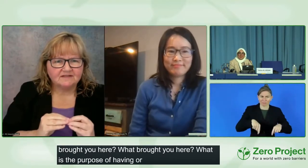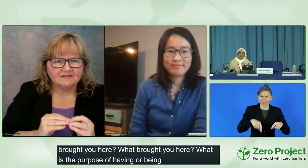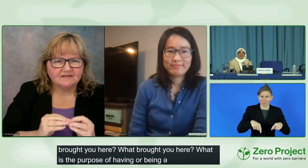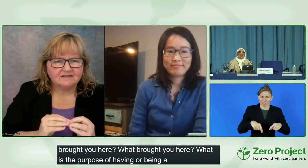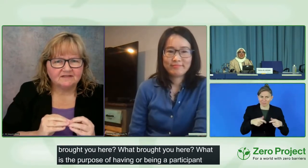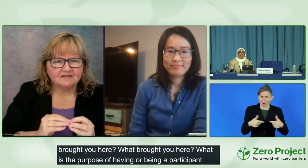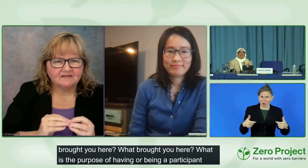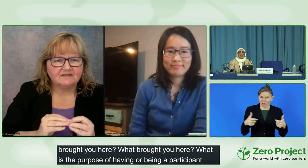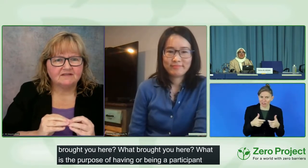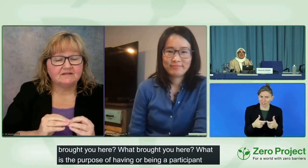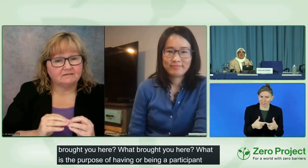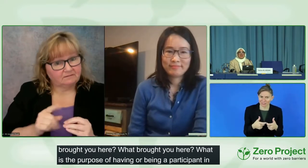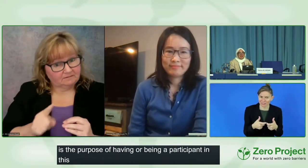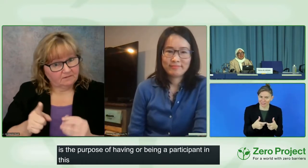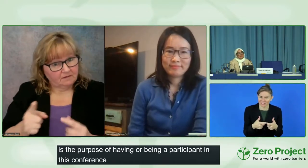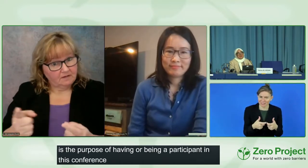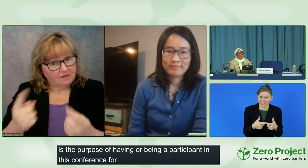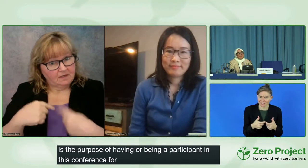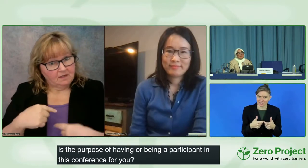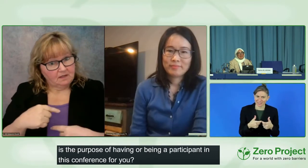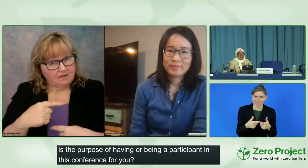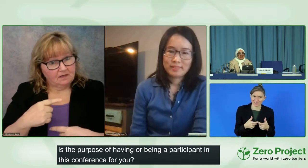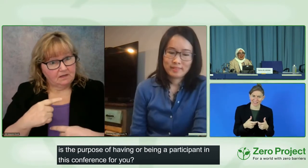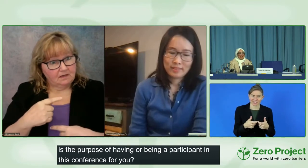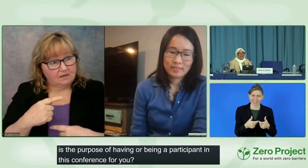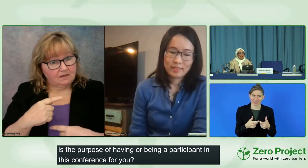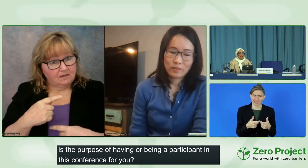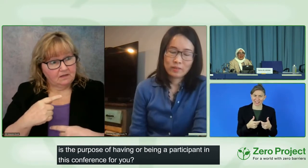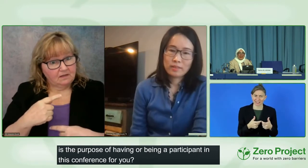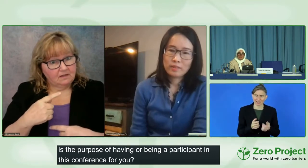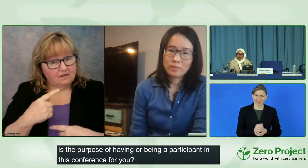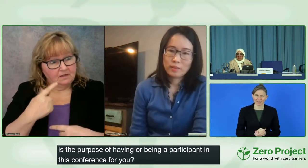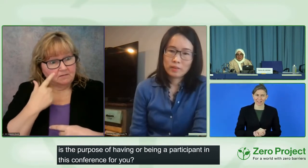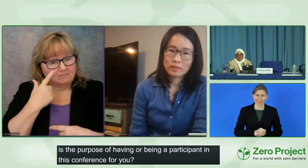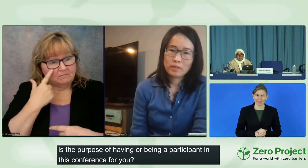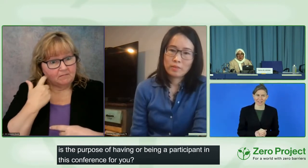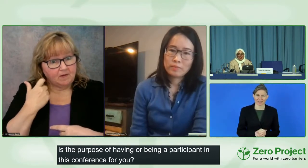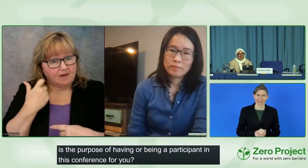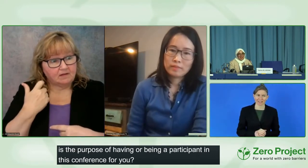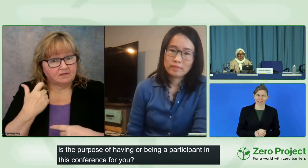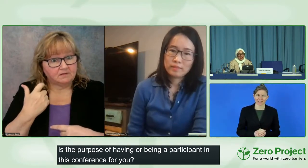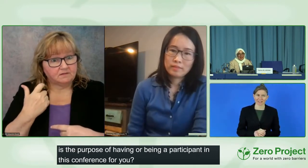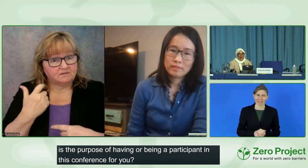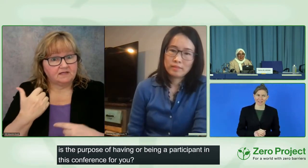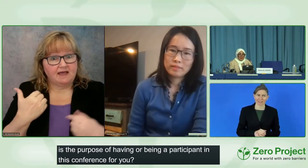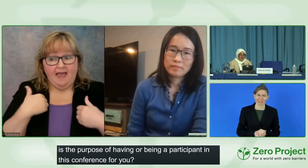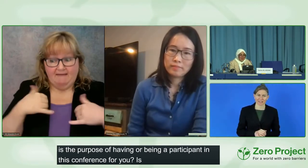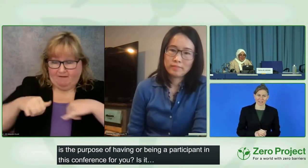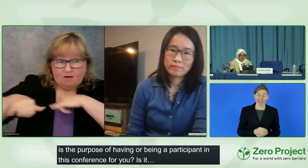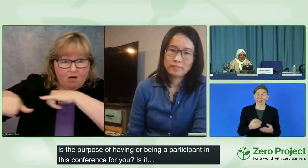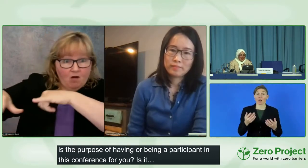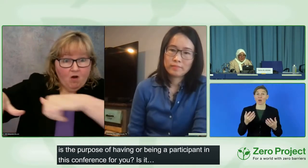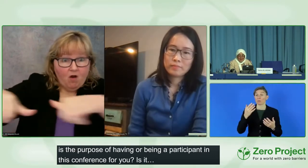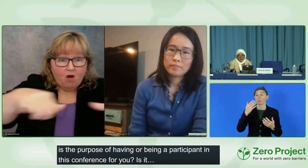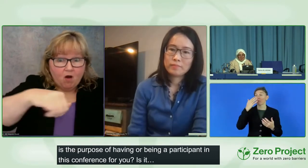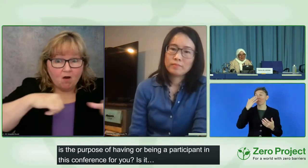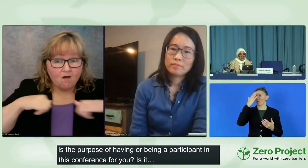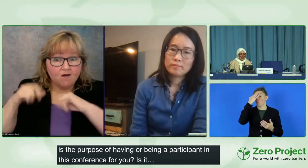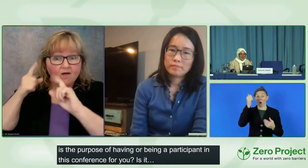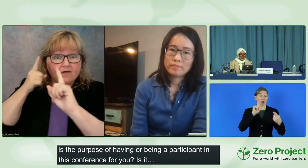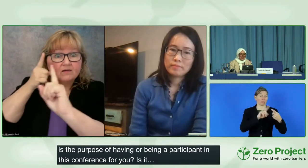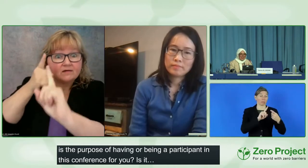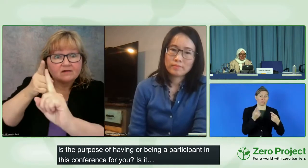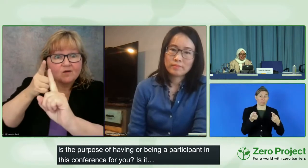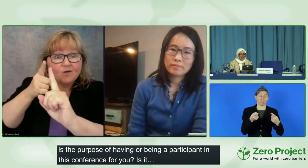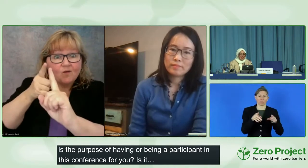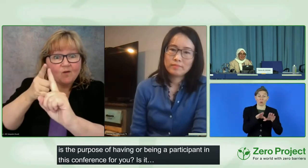Is it the fact that we have a common goal as a disability